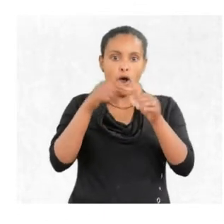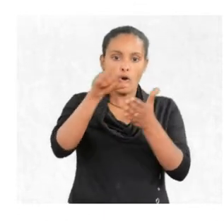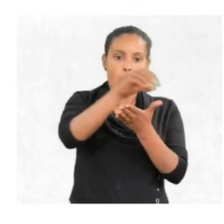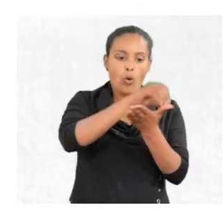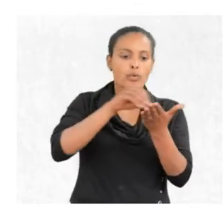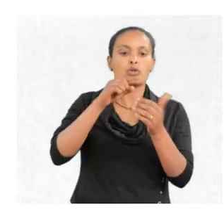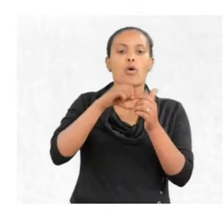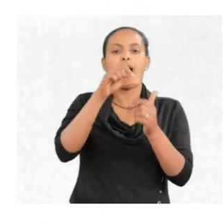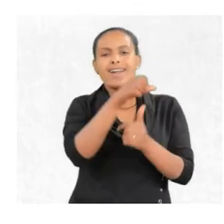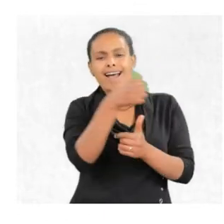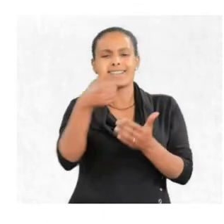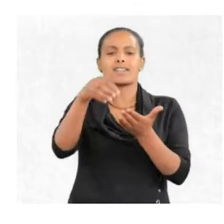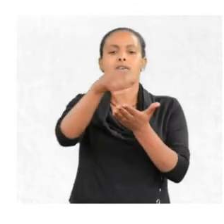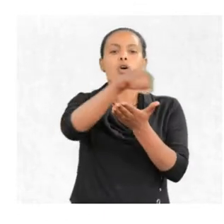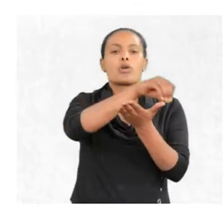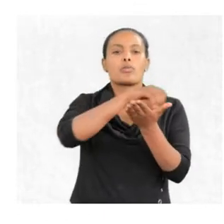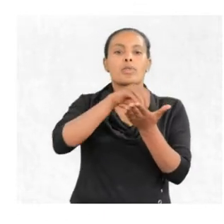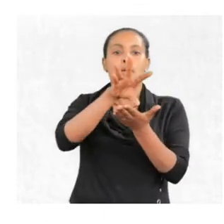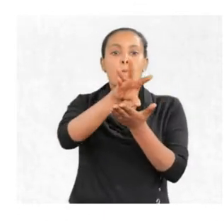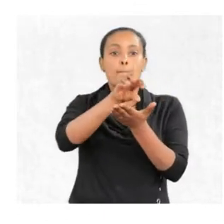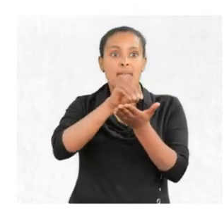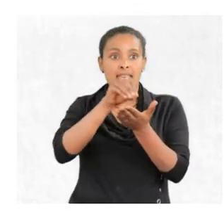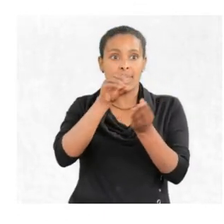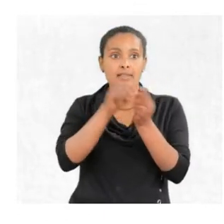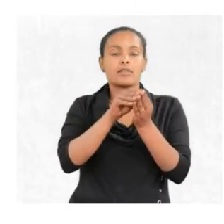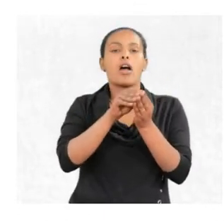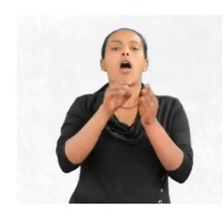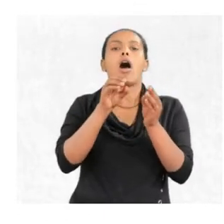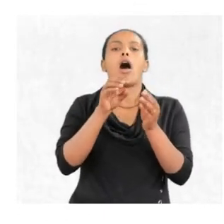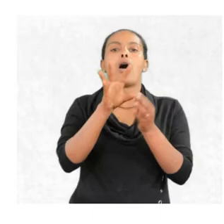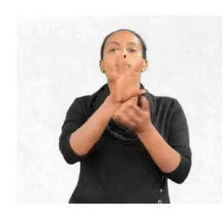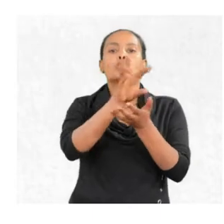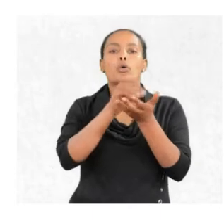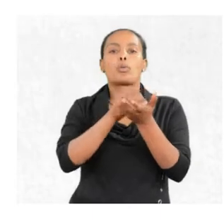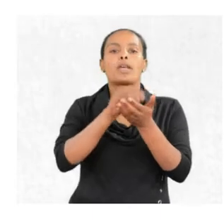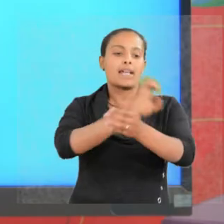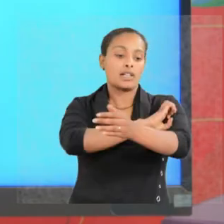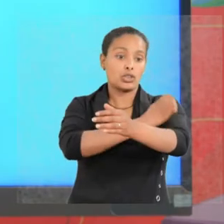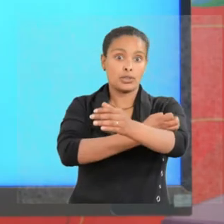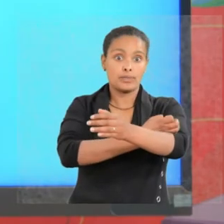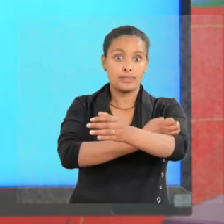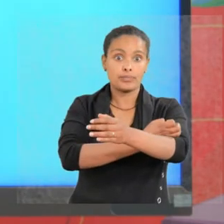another, it either emits or absorbs energy.